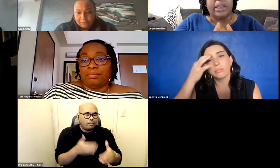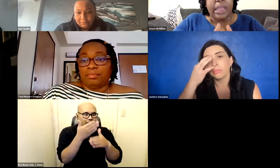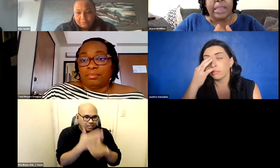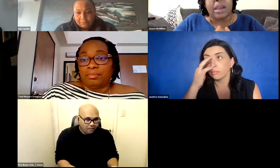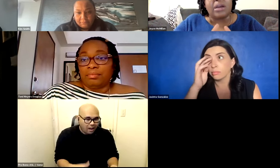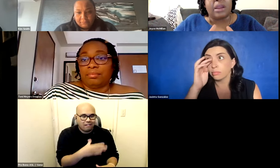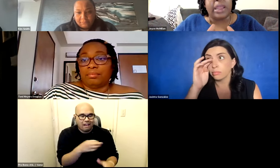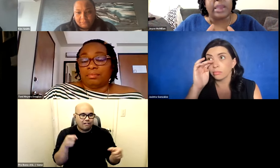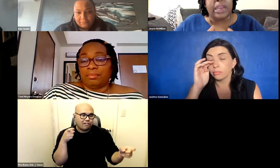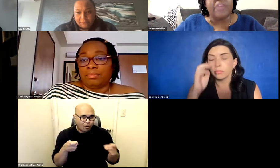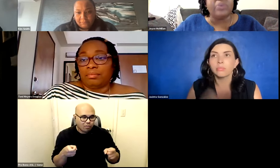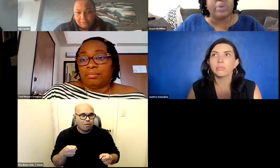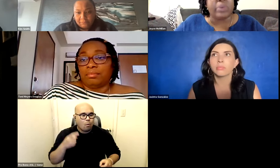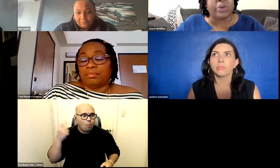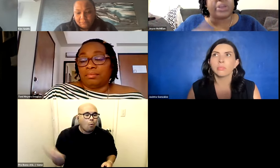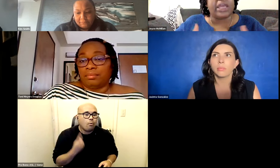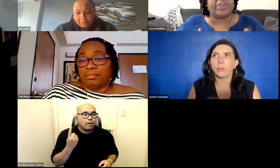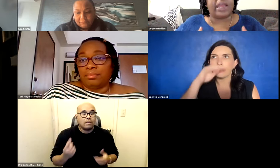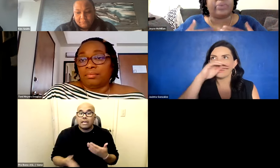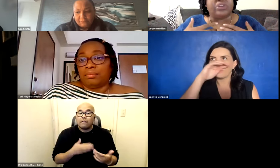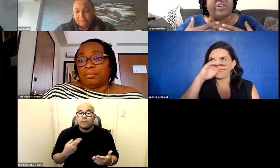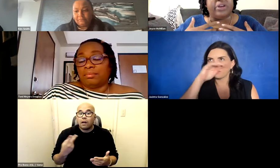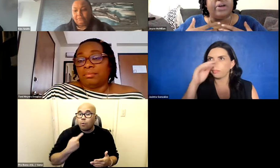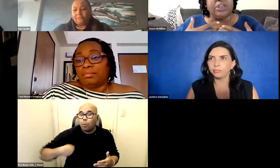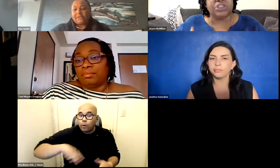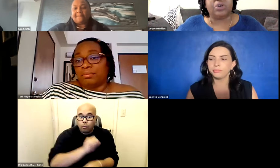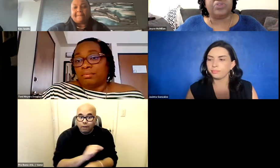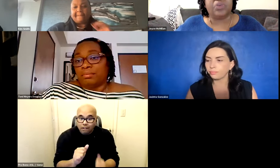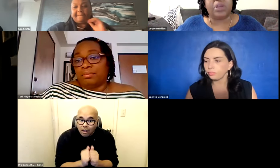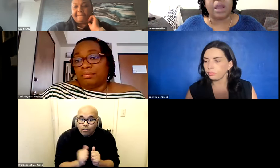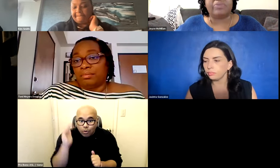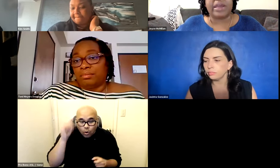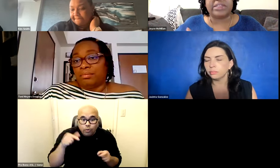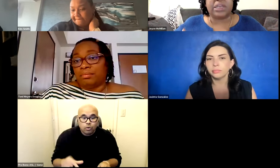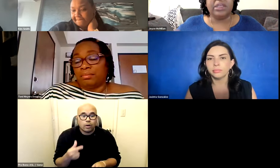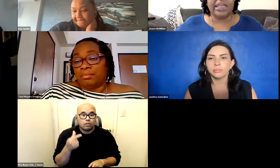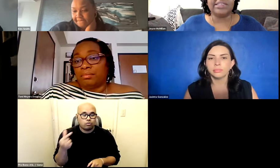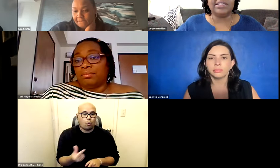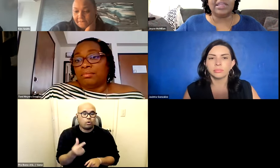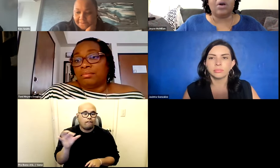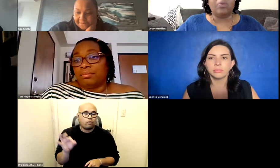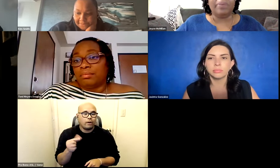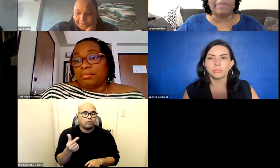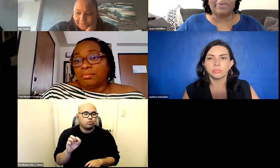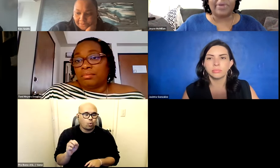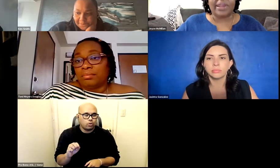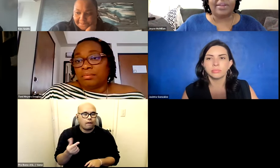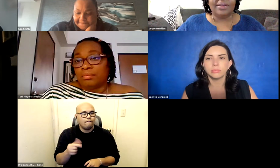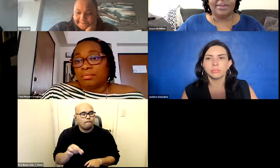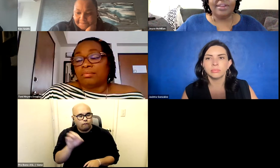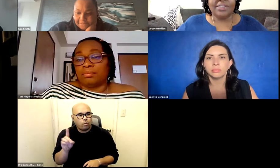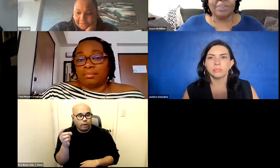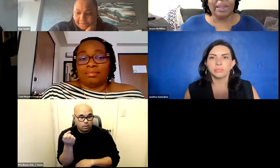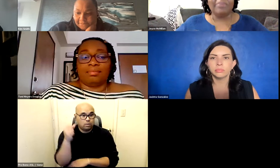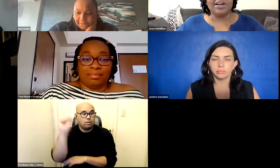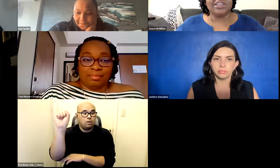and and conquer and even when we're working together like during the george floyd uprising they sent their own people in